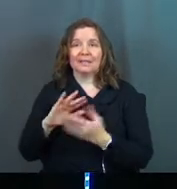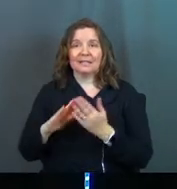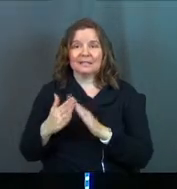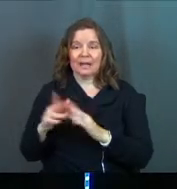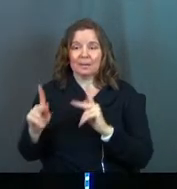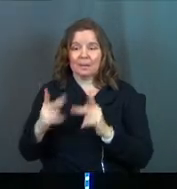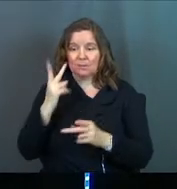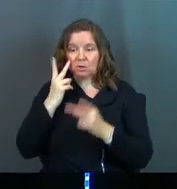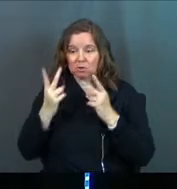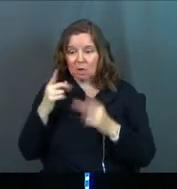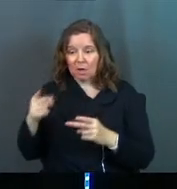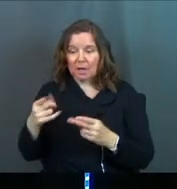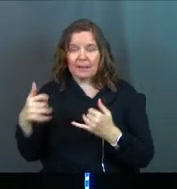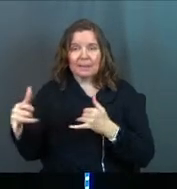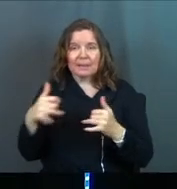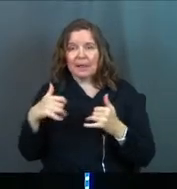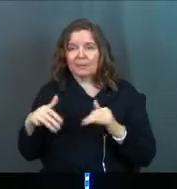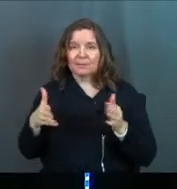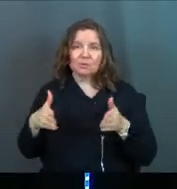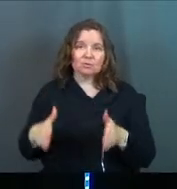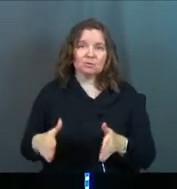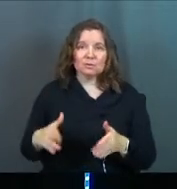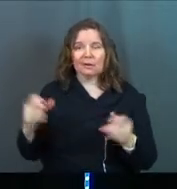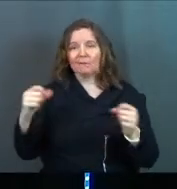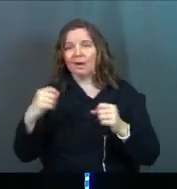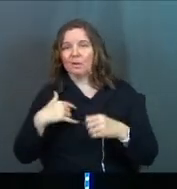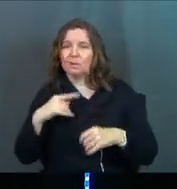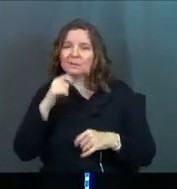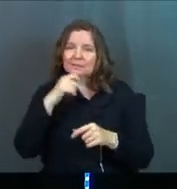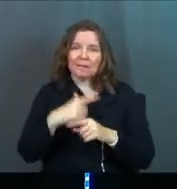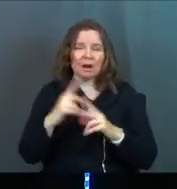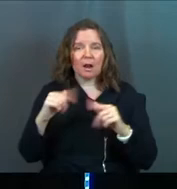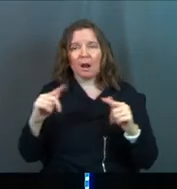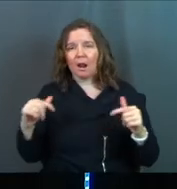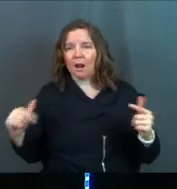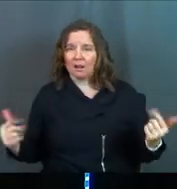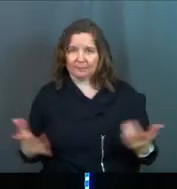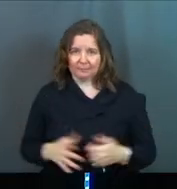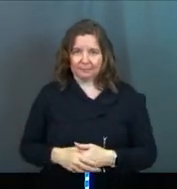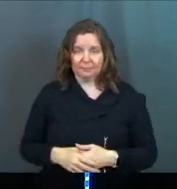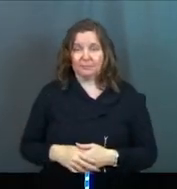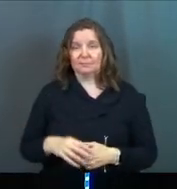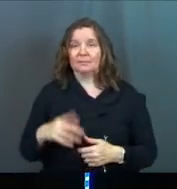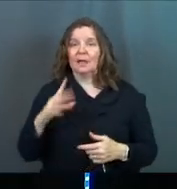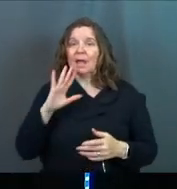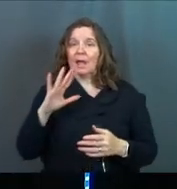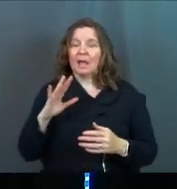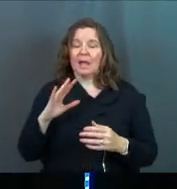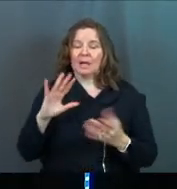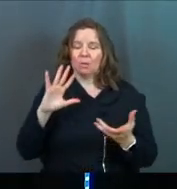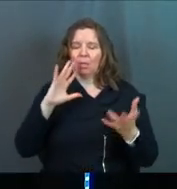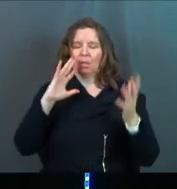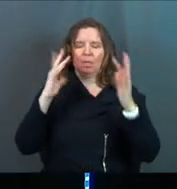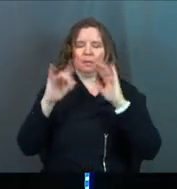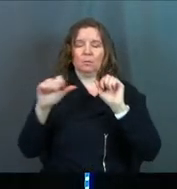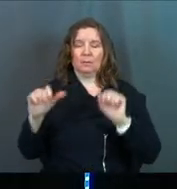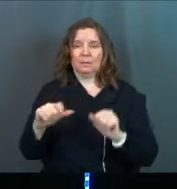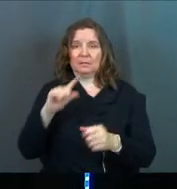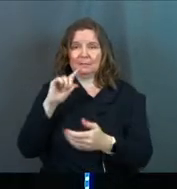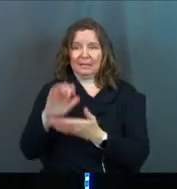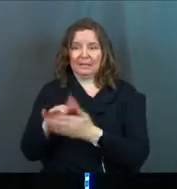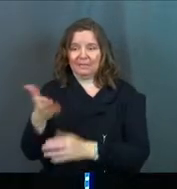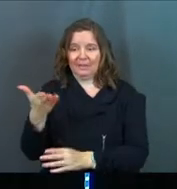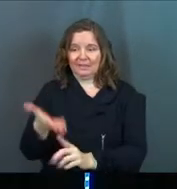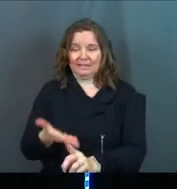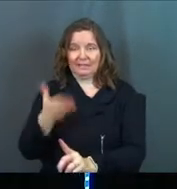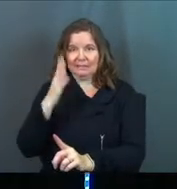this town. People saw him playing in the street, fighting with his sister, all that kind of stuff, and it's going to mess with their ability to believe